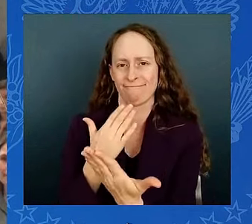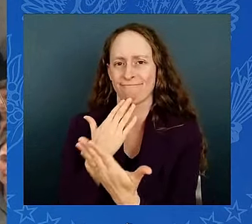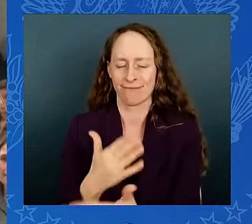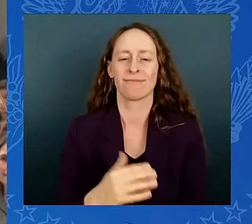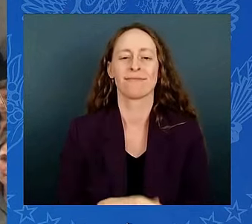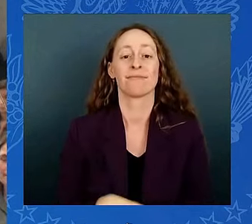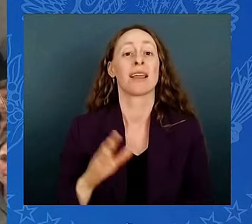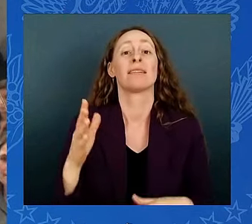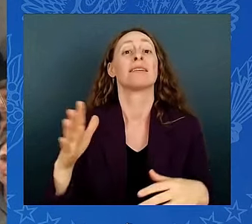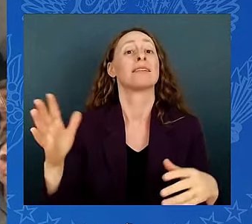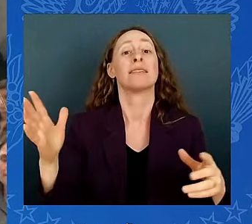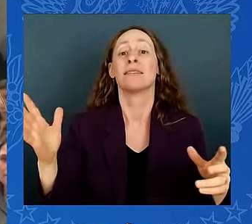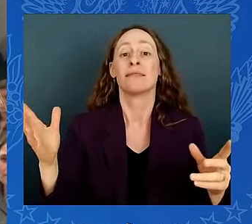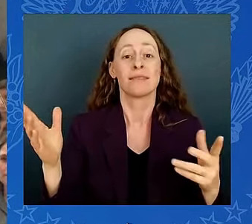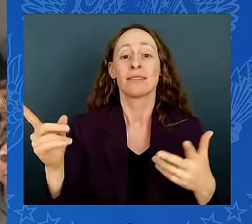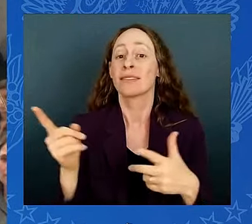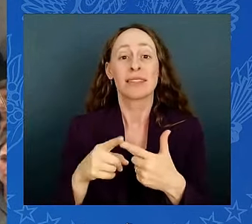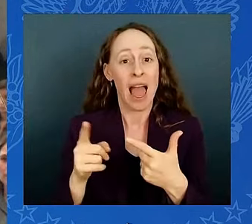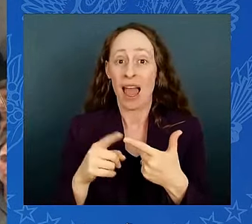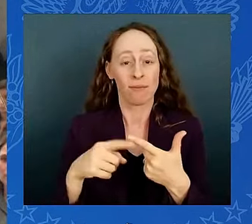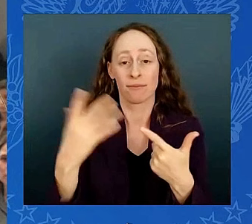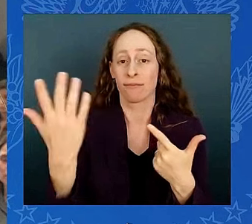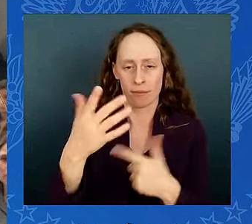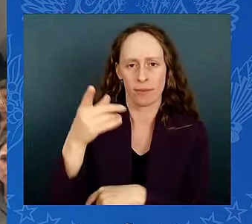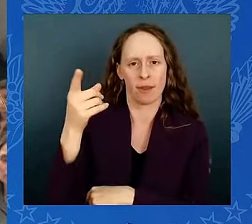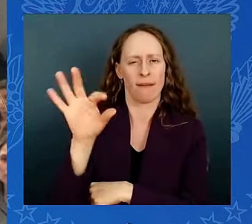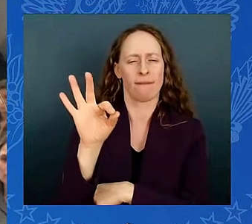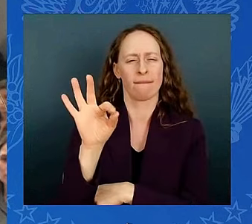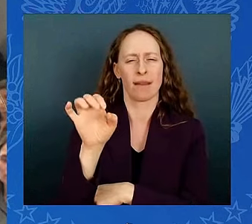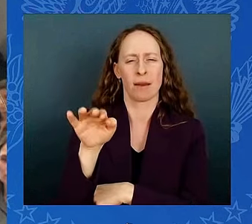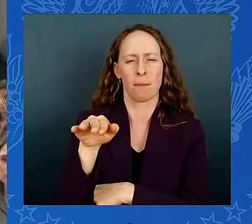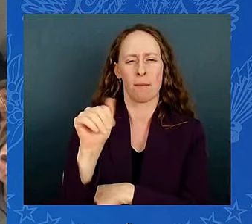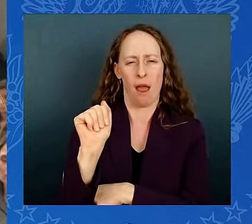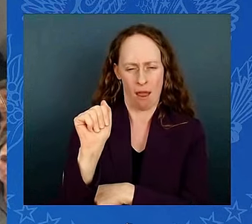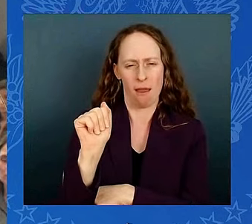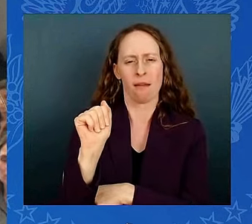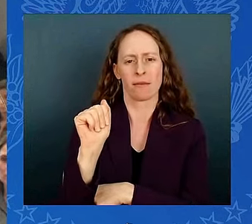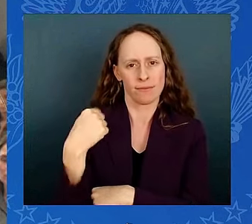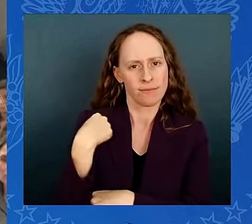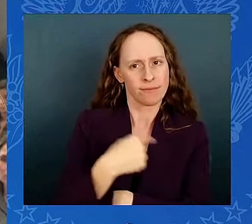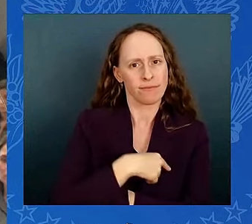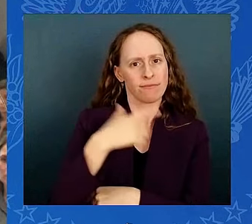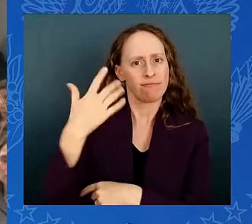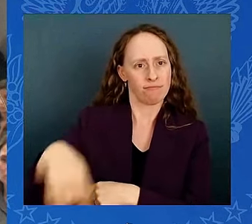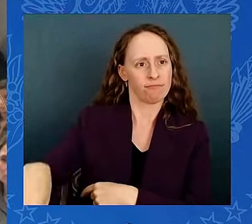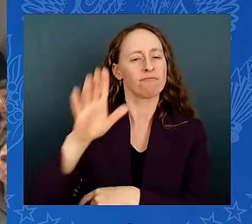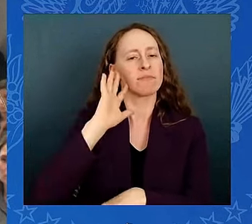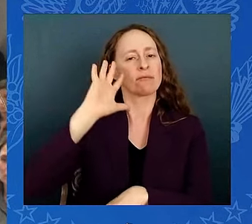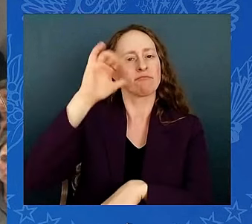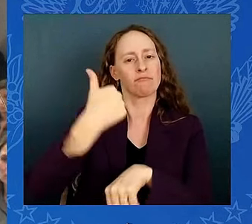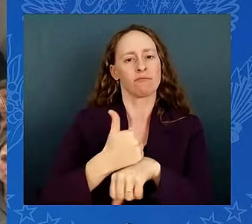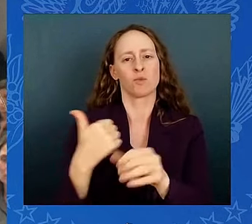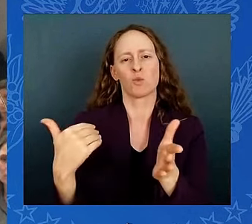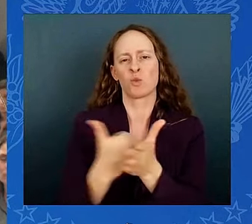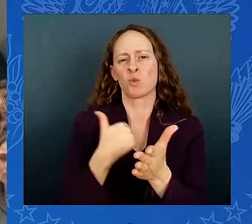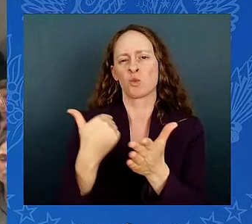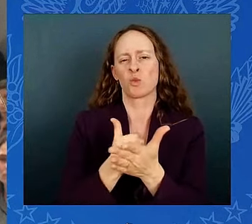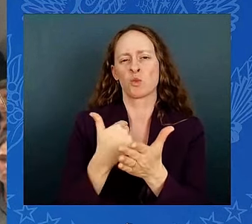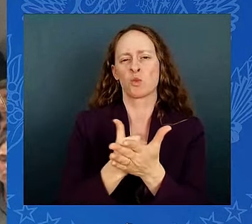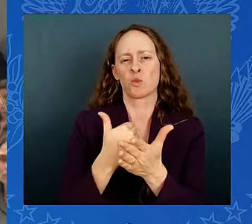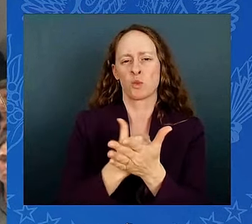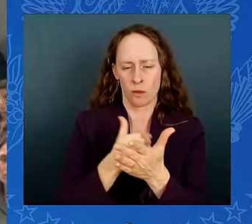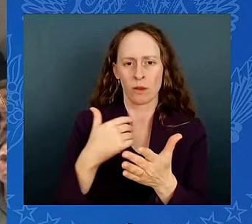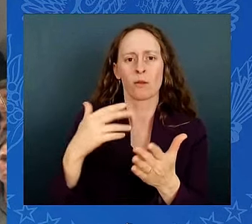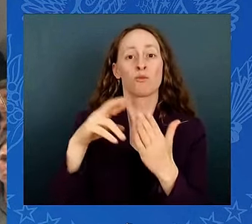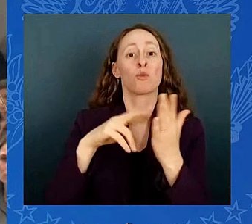nation's resilience against flooding. Resilience. First, FEMA will now factor into the effects of future flooding